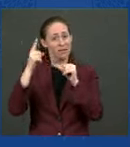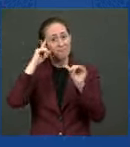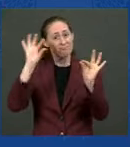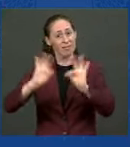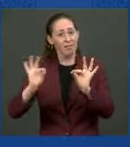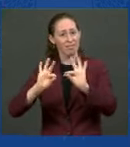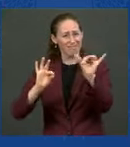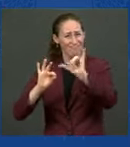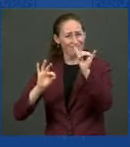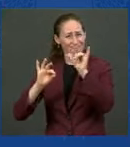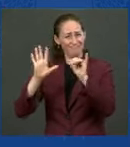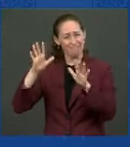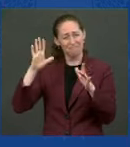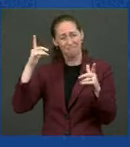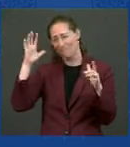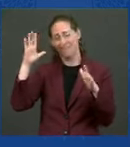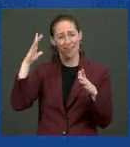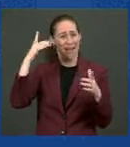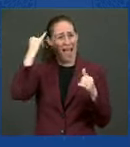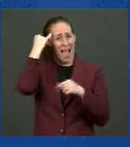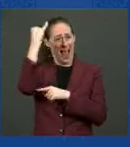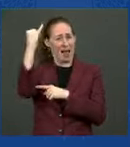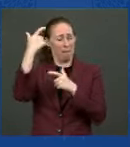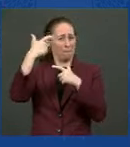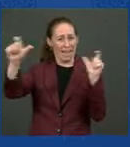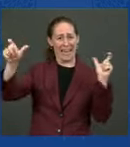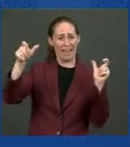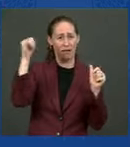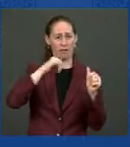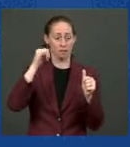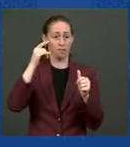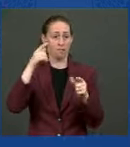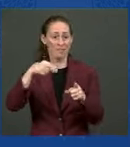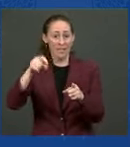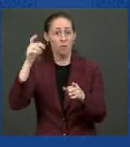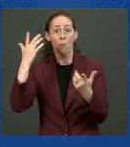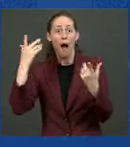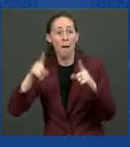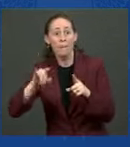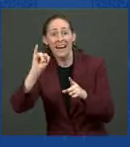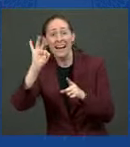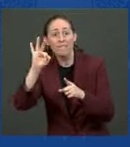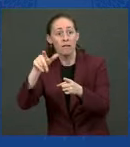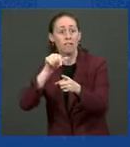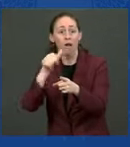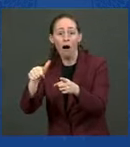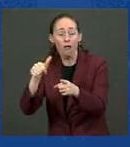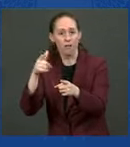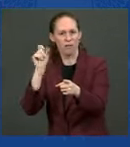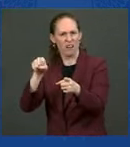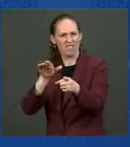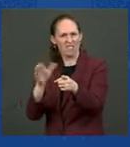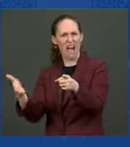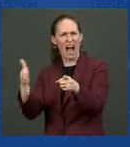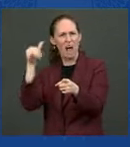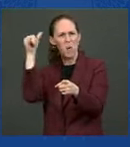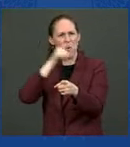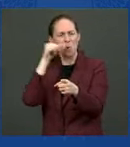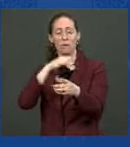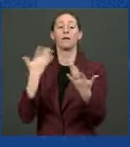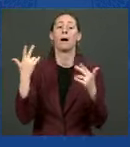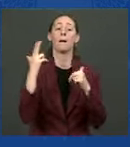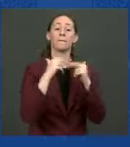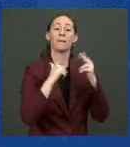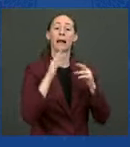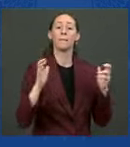lives literally are hanging in the balance. Build Back Better is not just a catchy slogan. It's a value